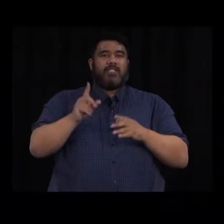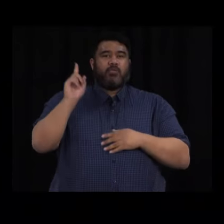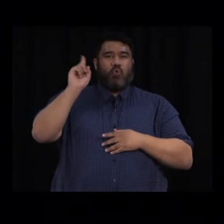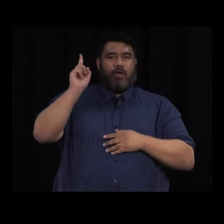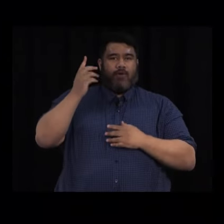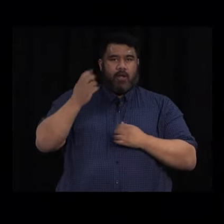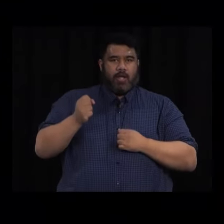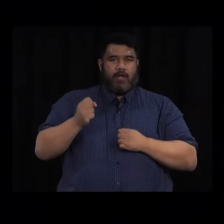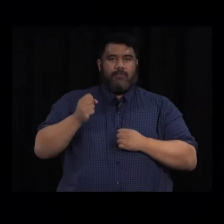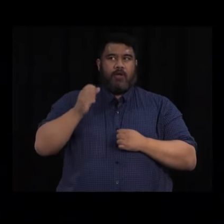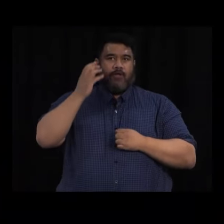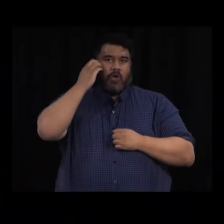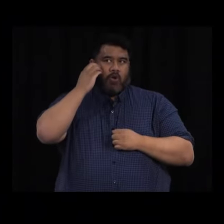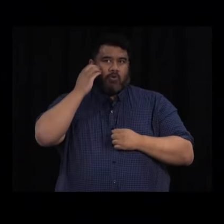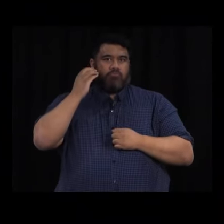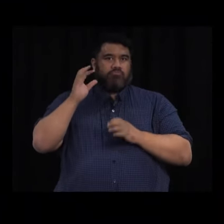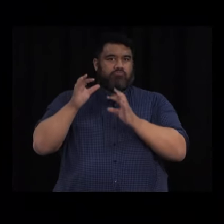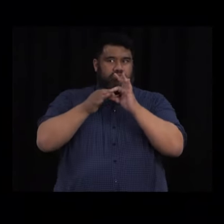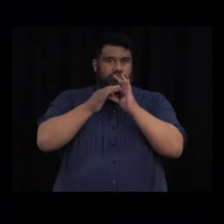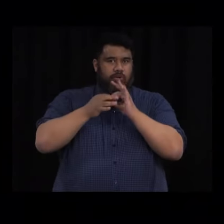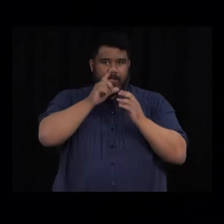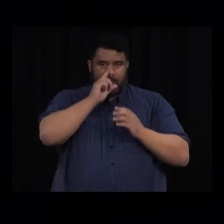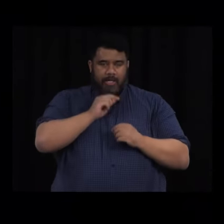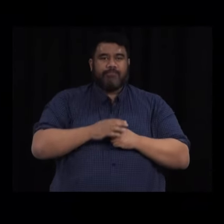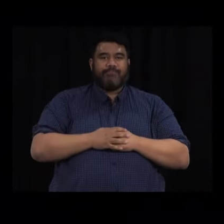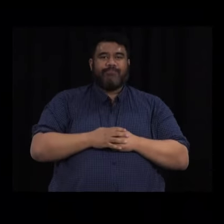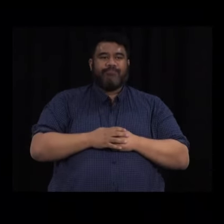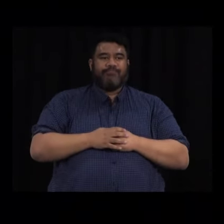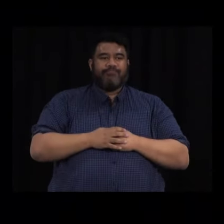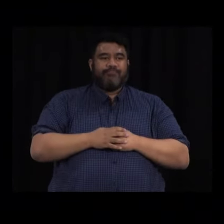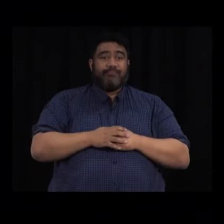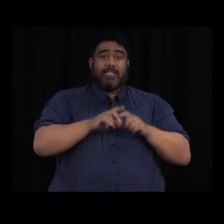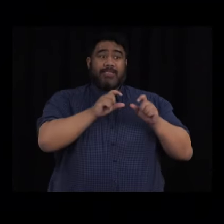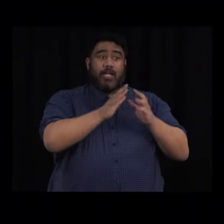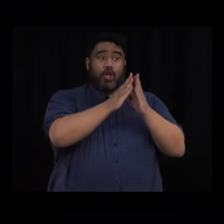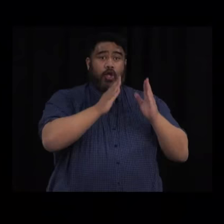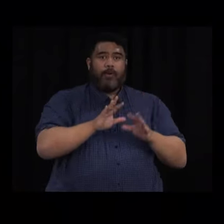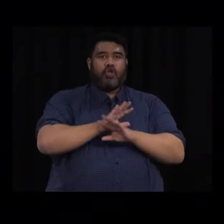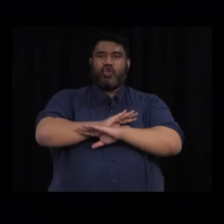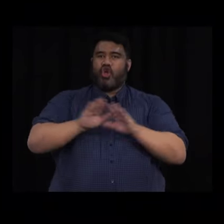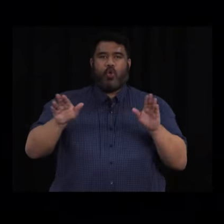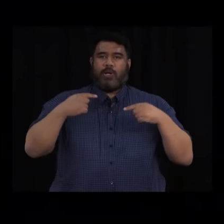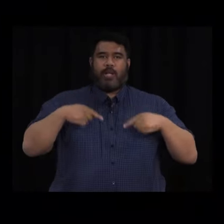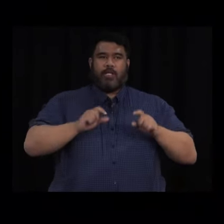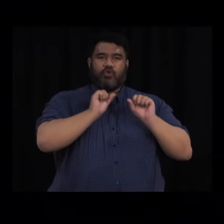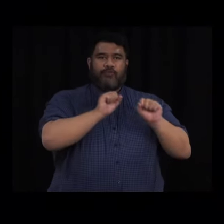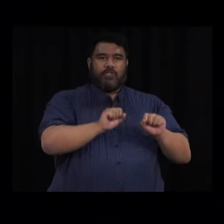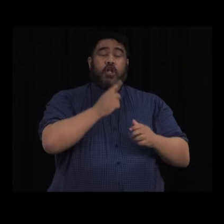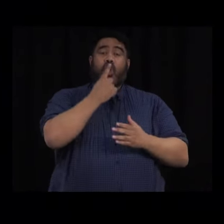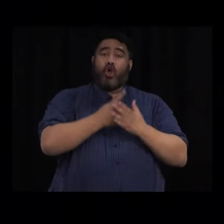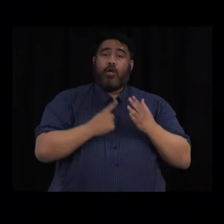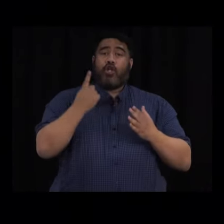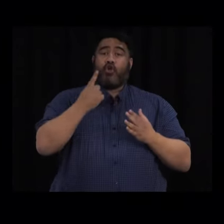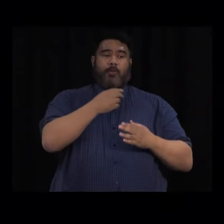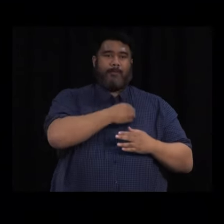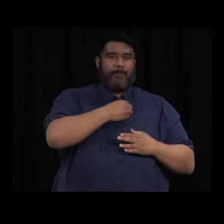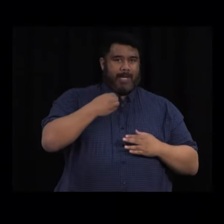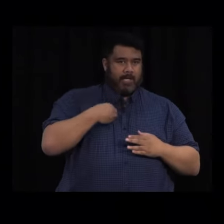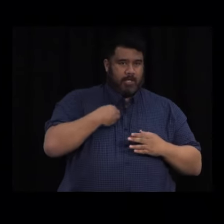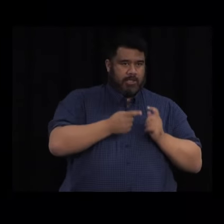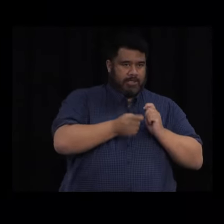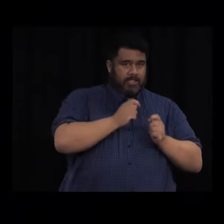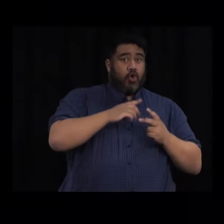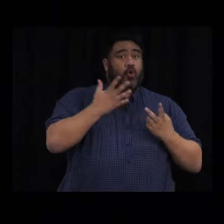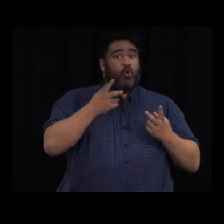No visitors will be allowed on those premises while the people are isolating aside from medical staff for testing purposes